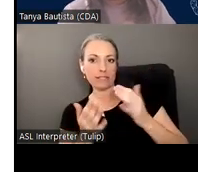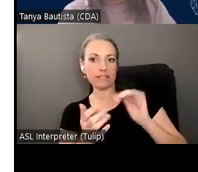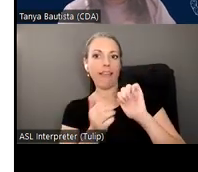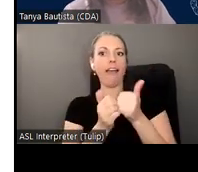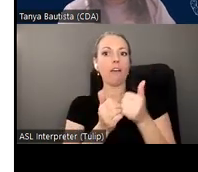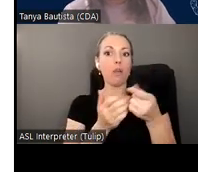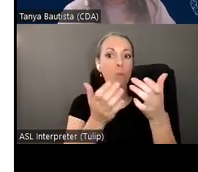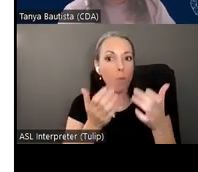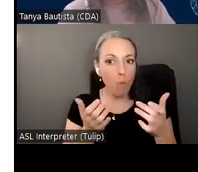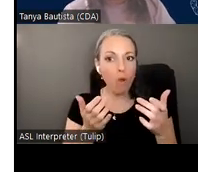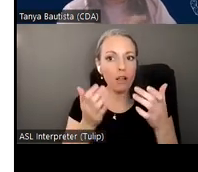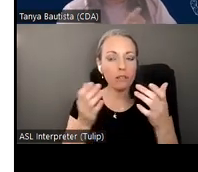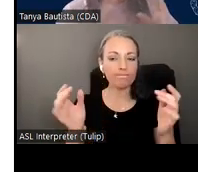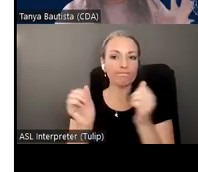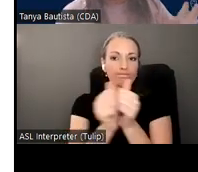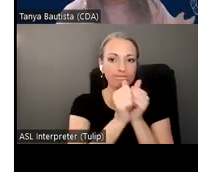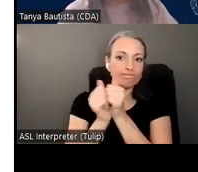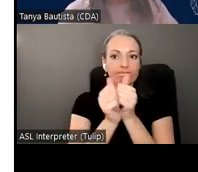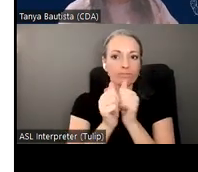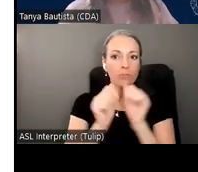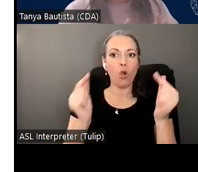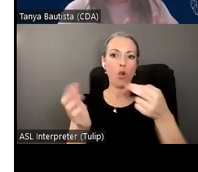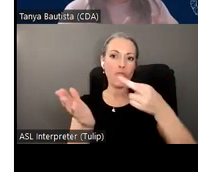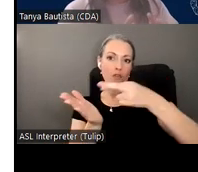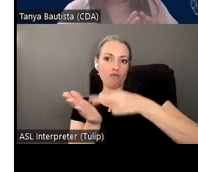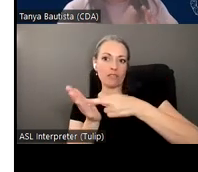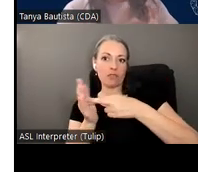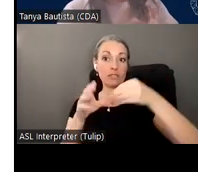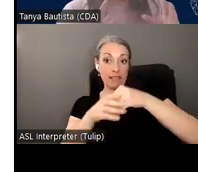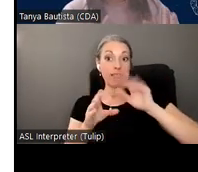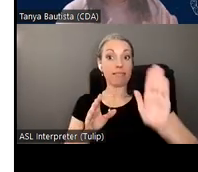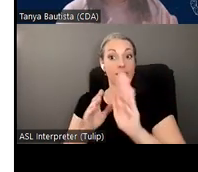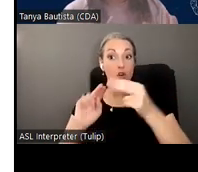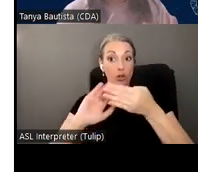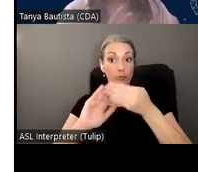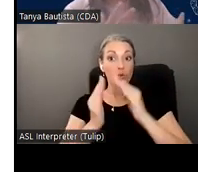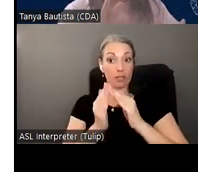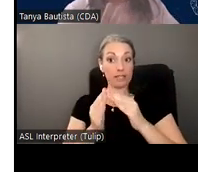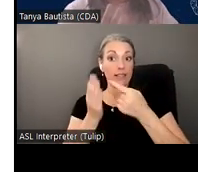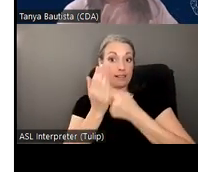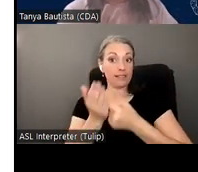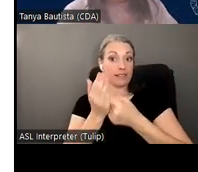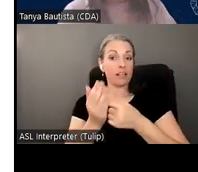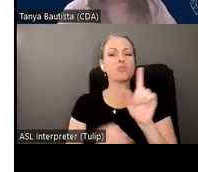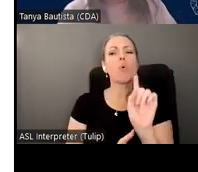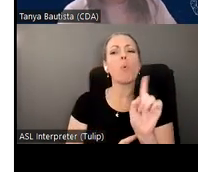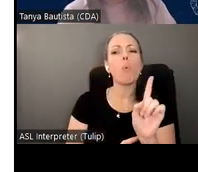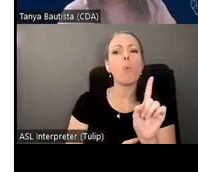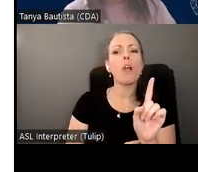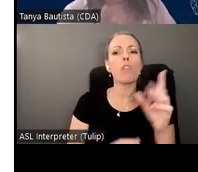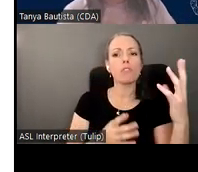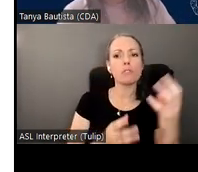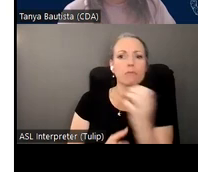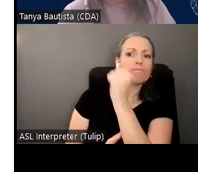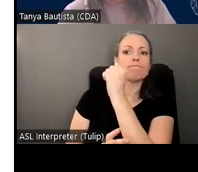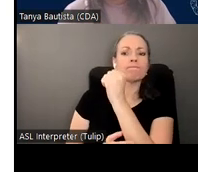would want to bring together all the resources in their communities and discuss where there's great opportunities,